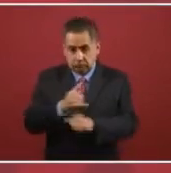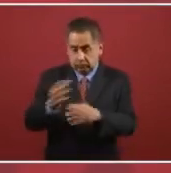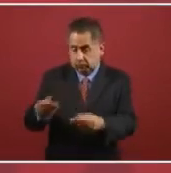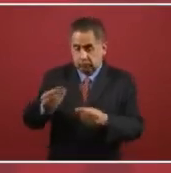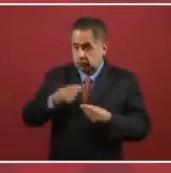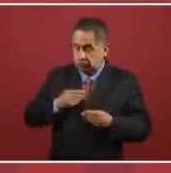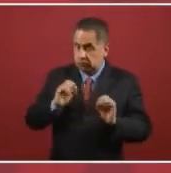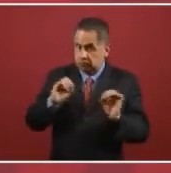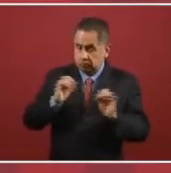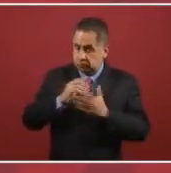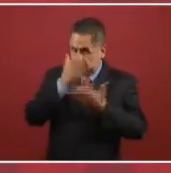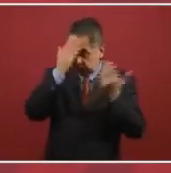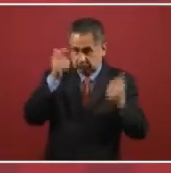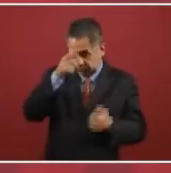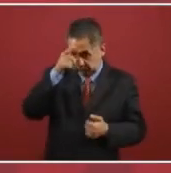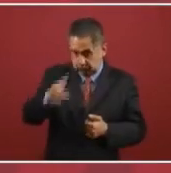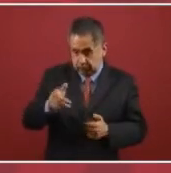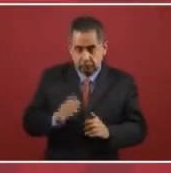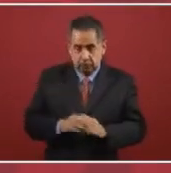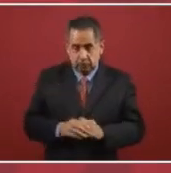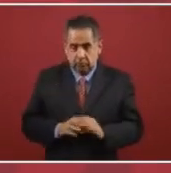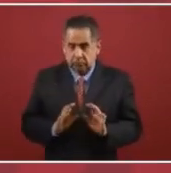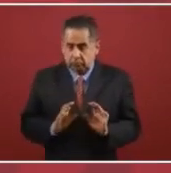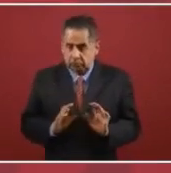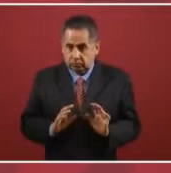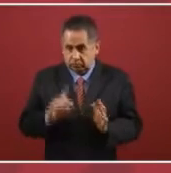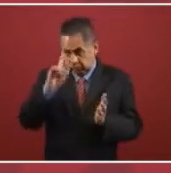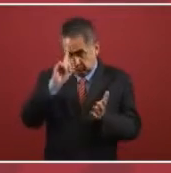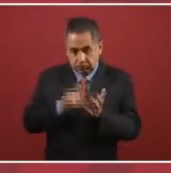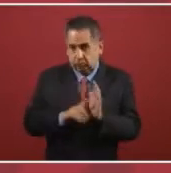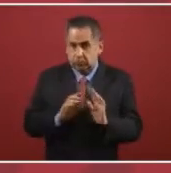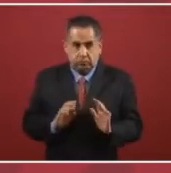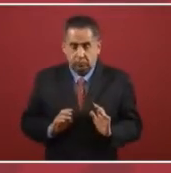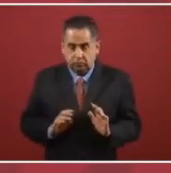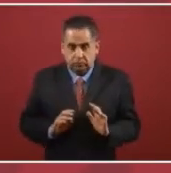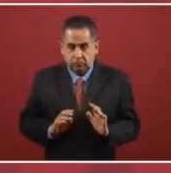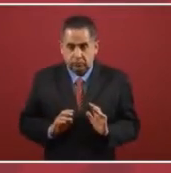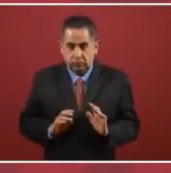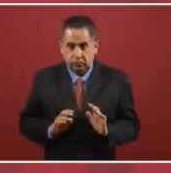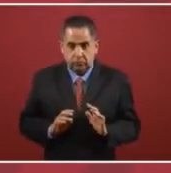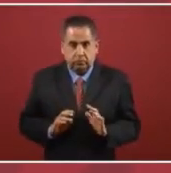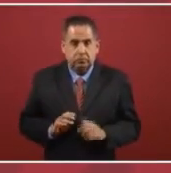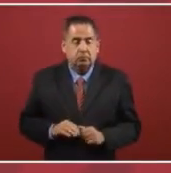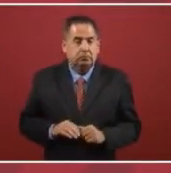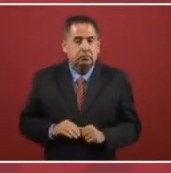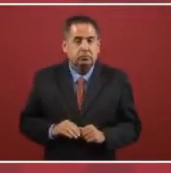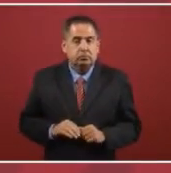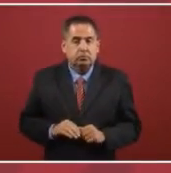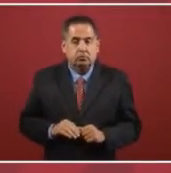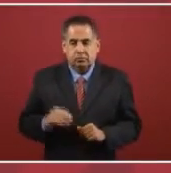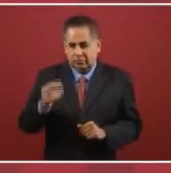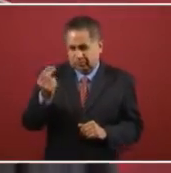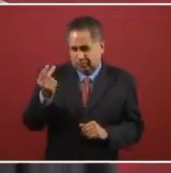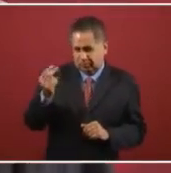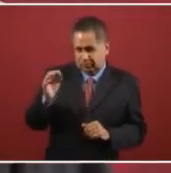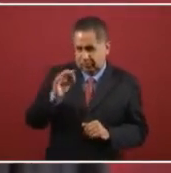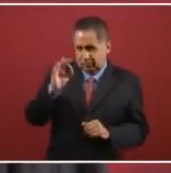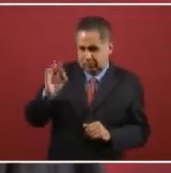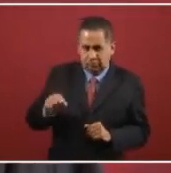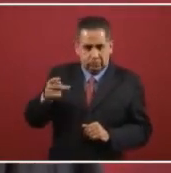I don't have that information. I don't believe that 25%